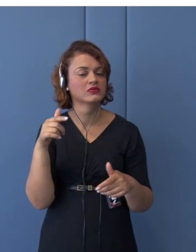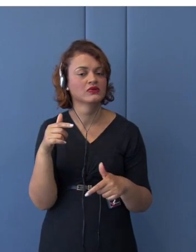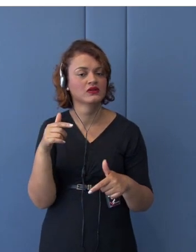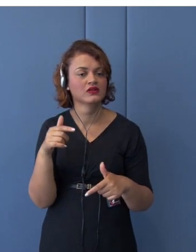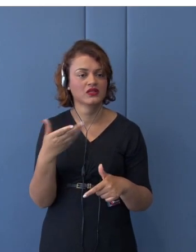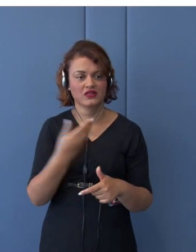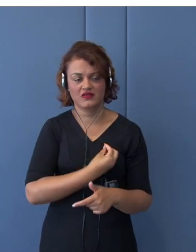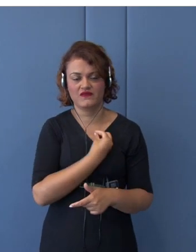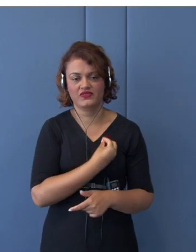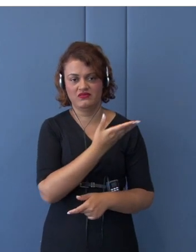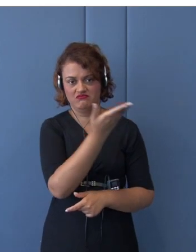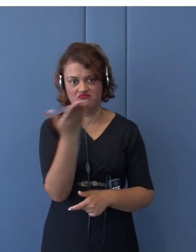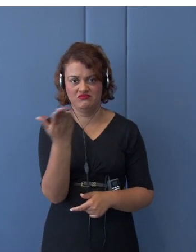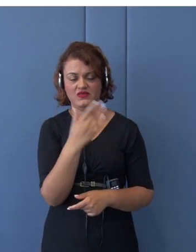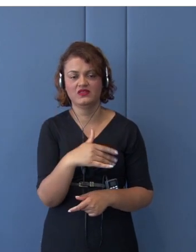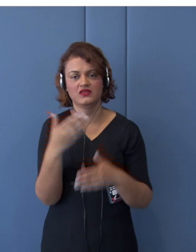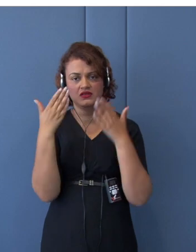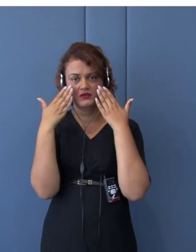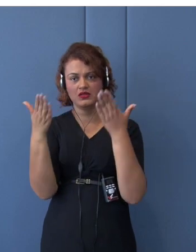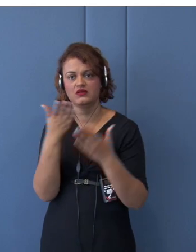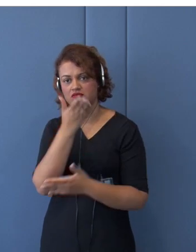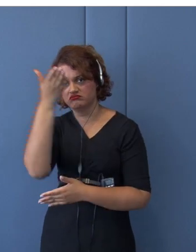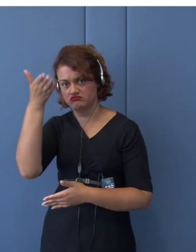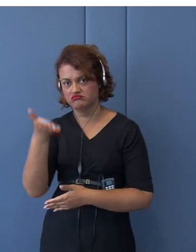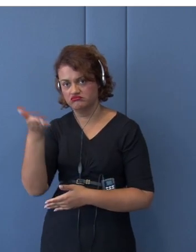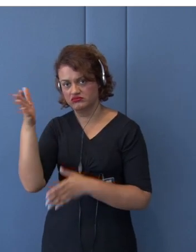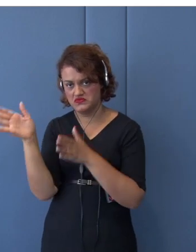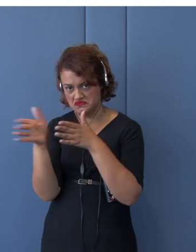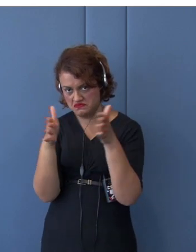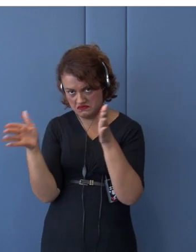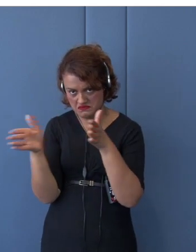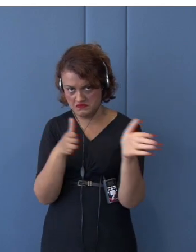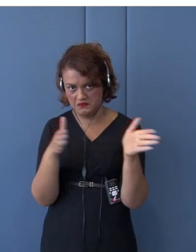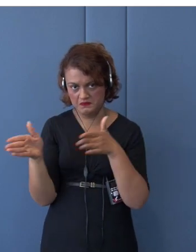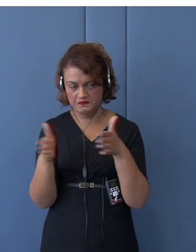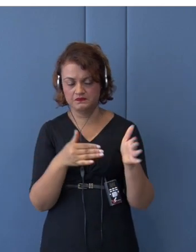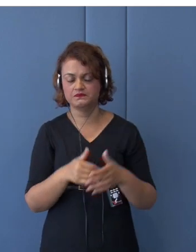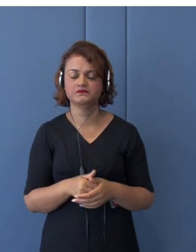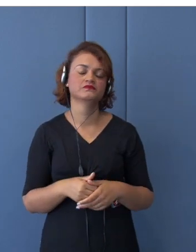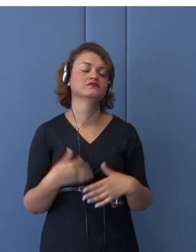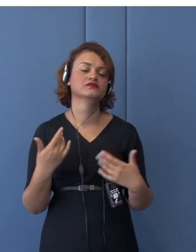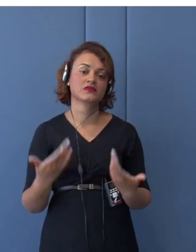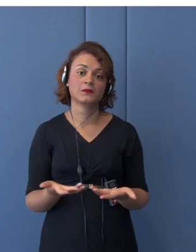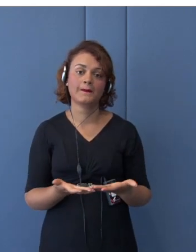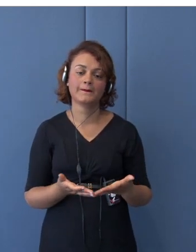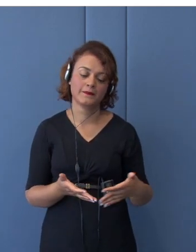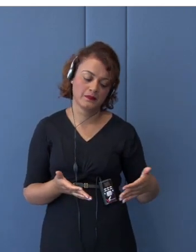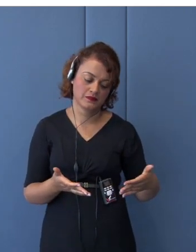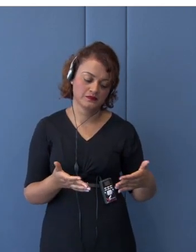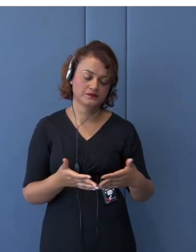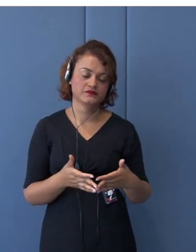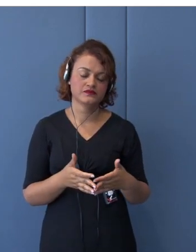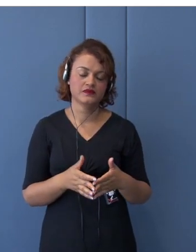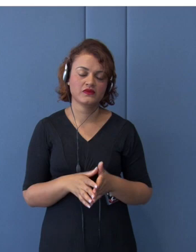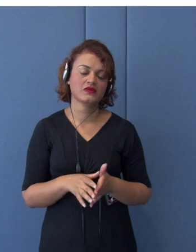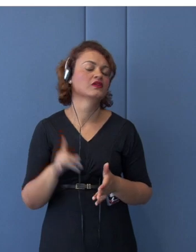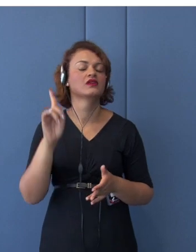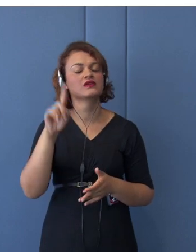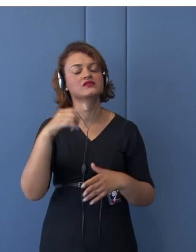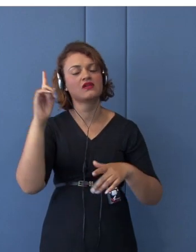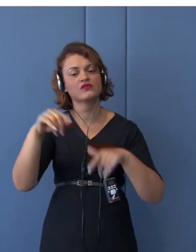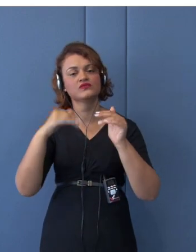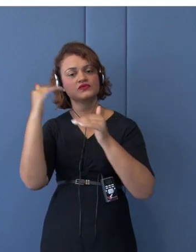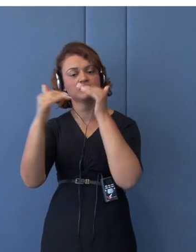So, this is the development of, you know, idea of, you know, de